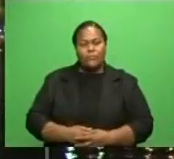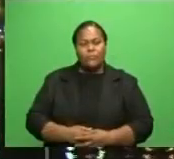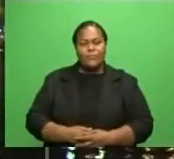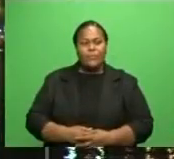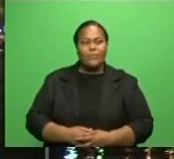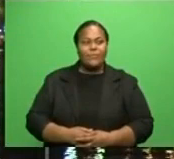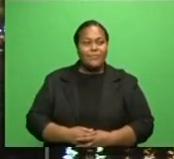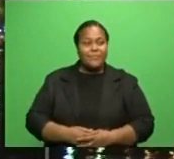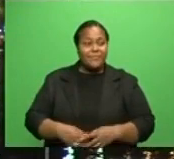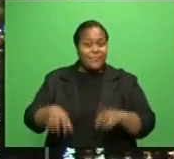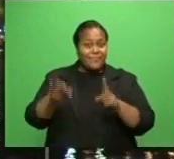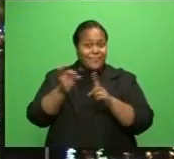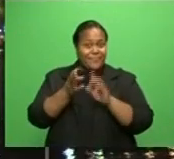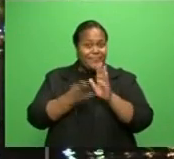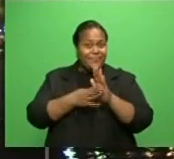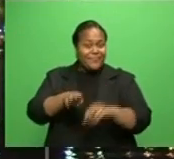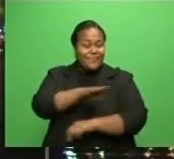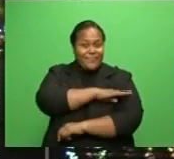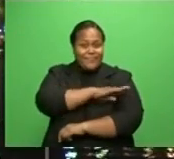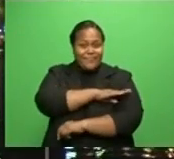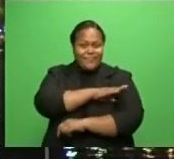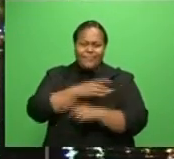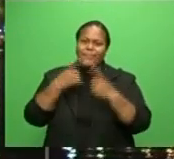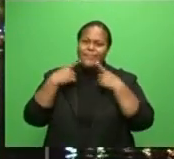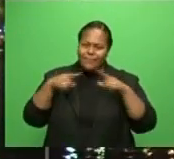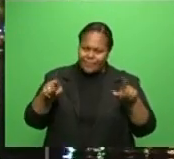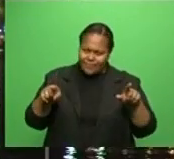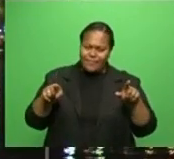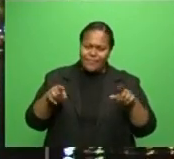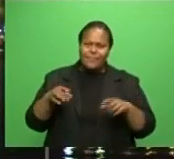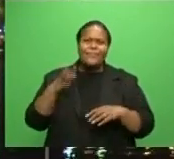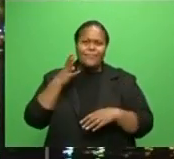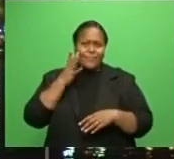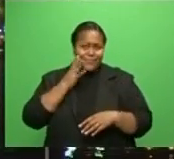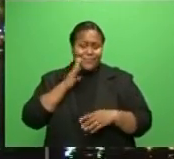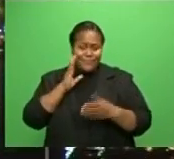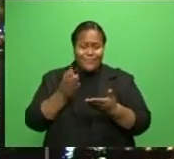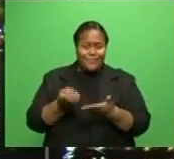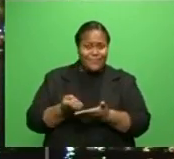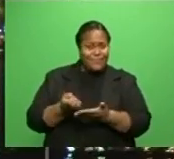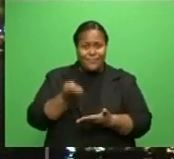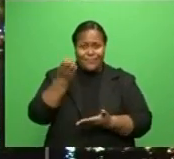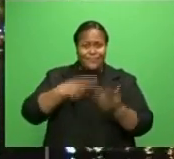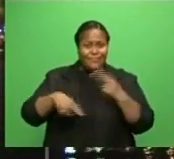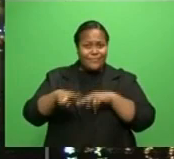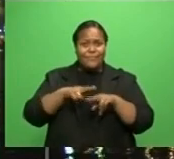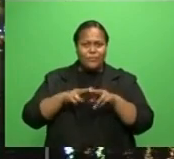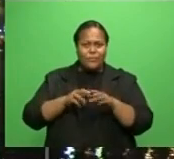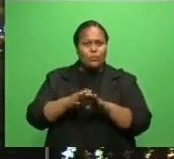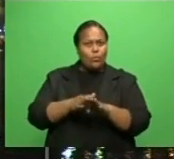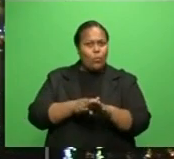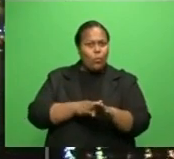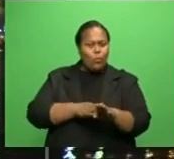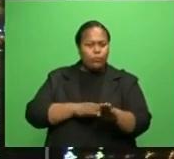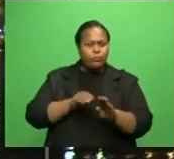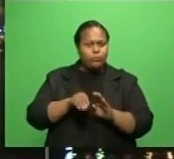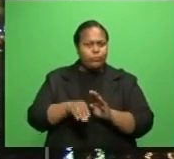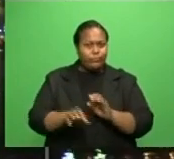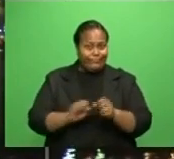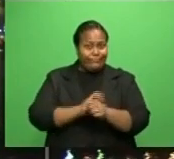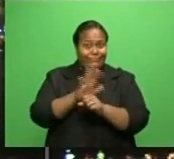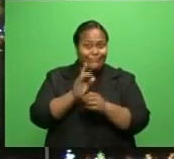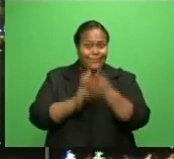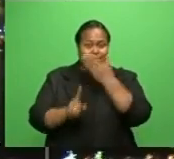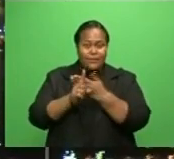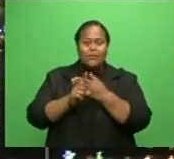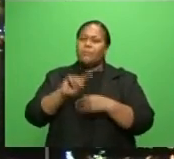Prime Minister Burenge Mbani Marama says while the Fijian economy has slowed down due to the effects of COVID-19, the country will come